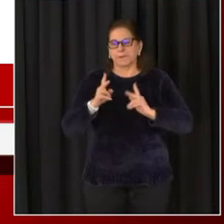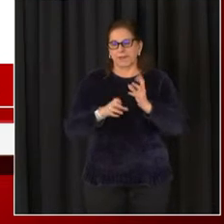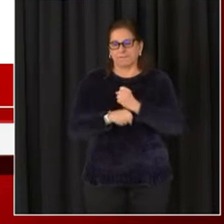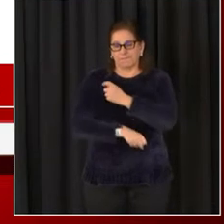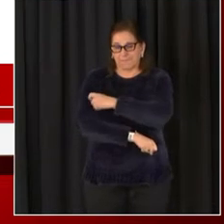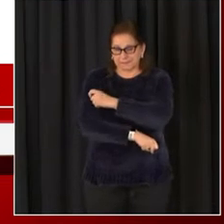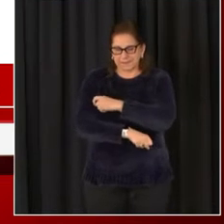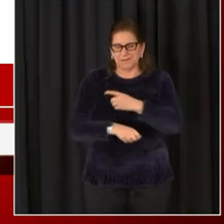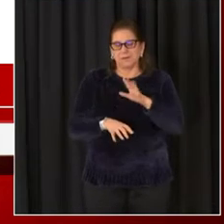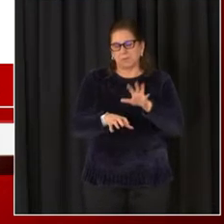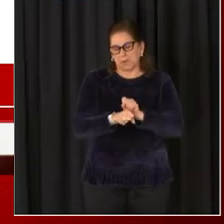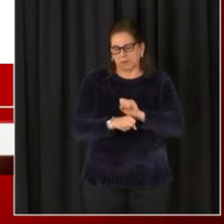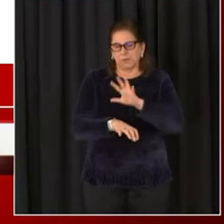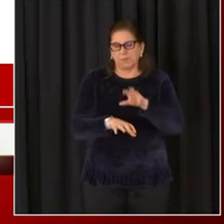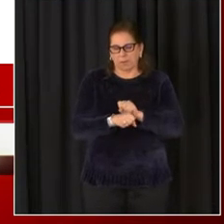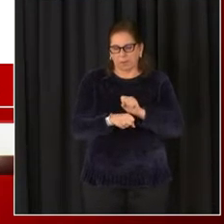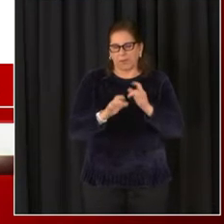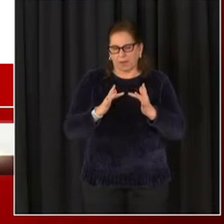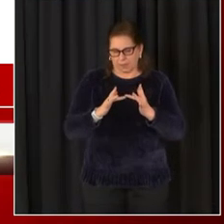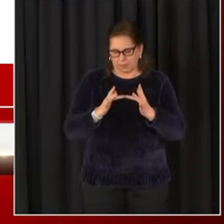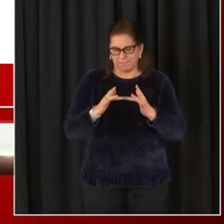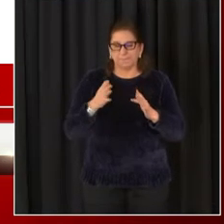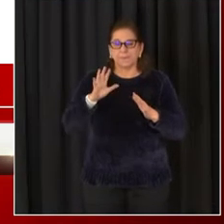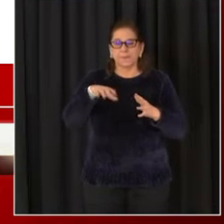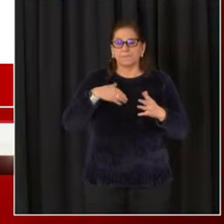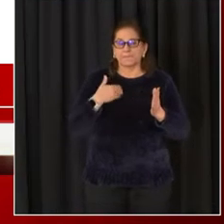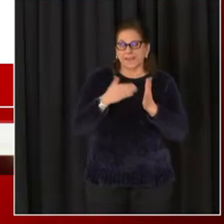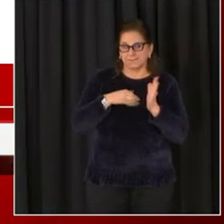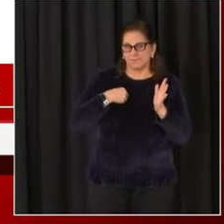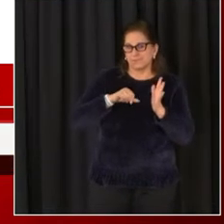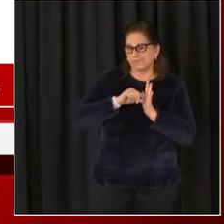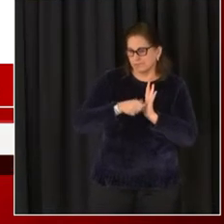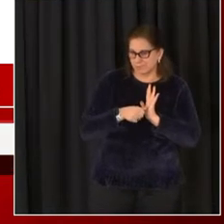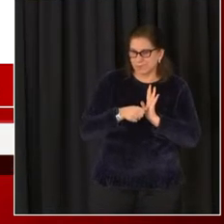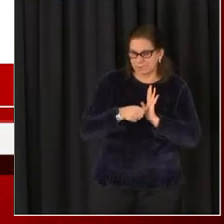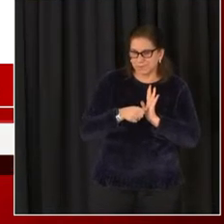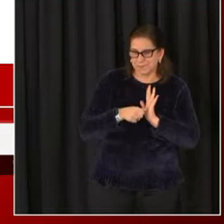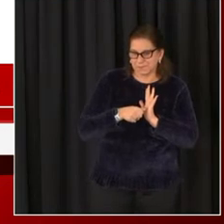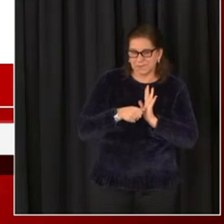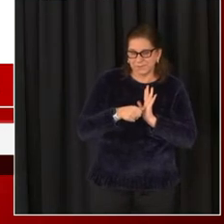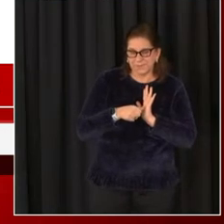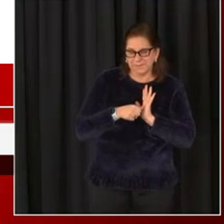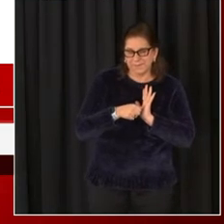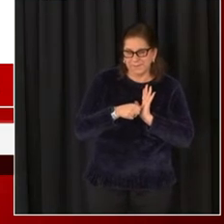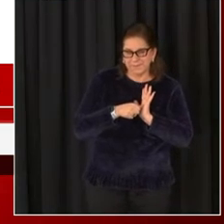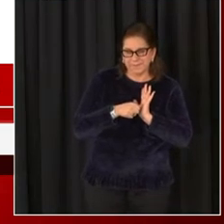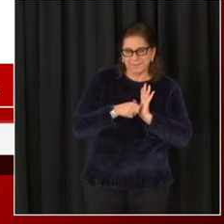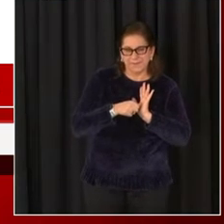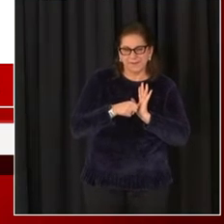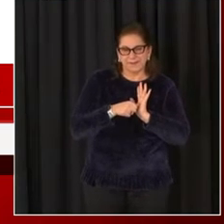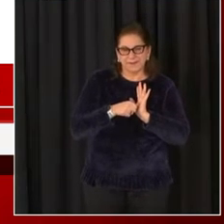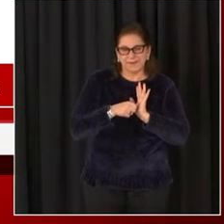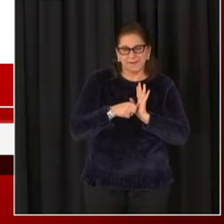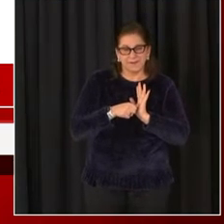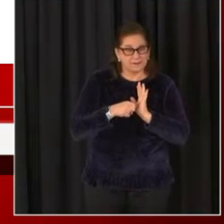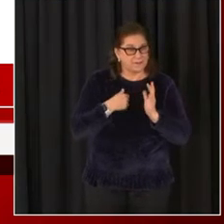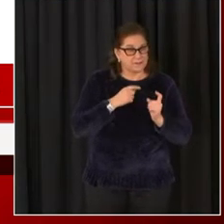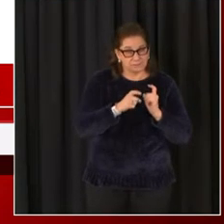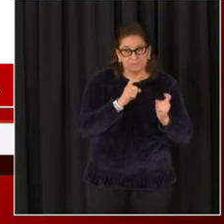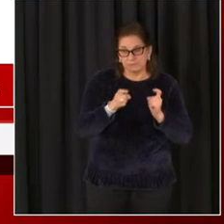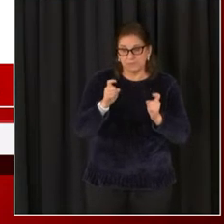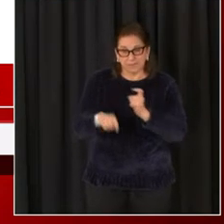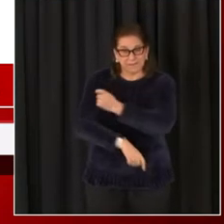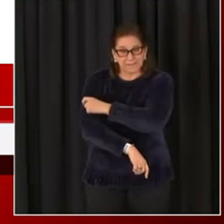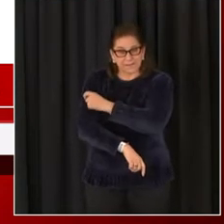appointments. The numbers make it clear that we're getting the doses out. Our systems to